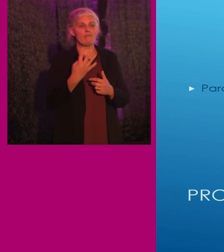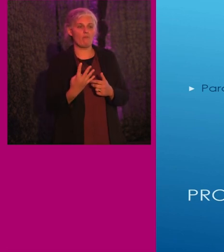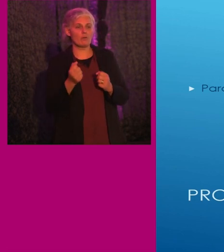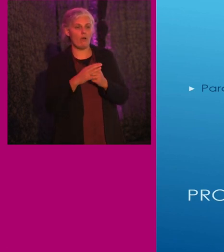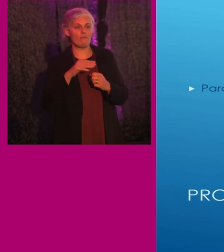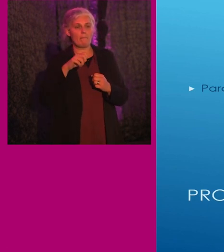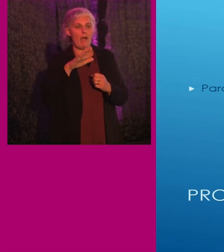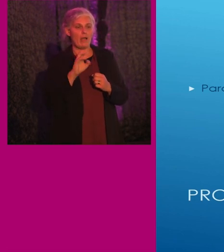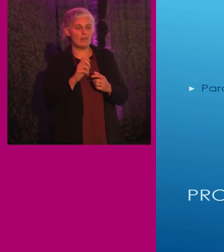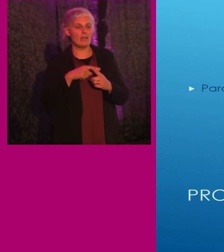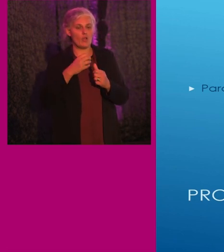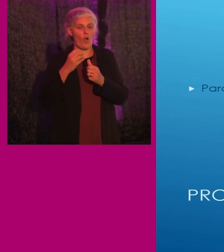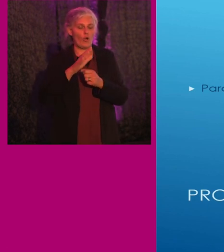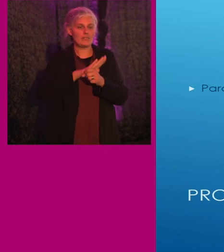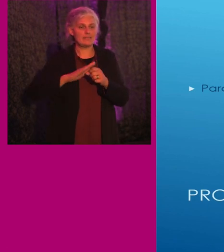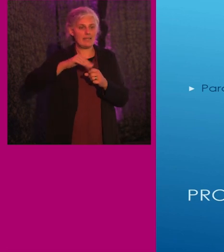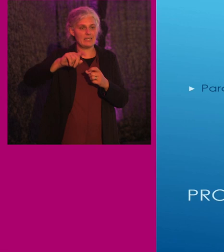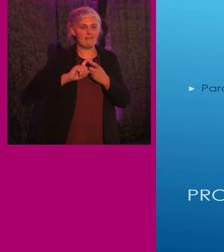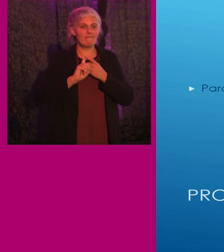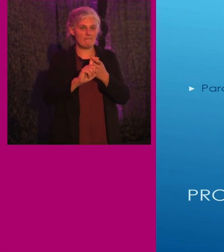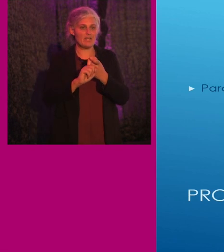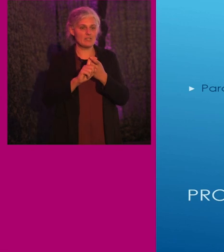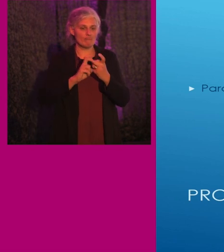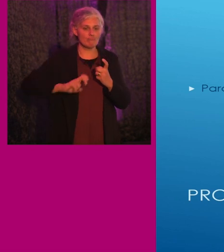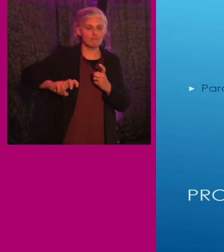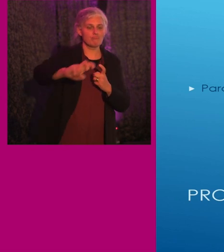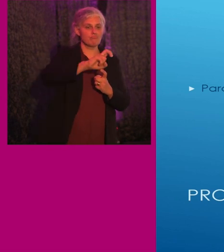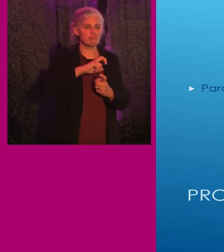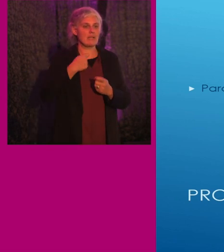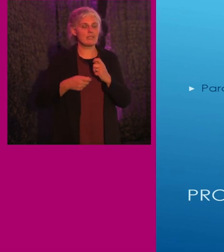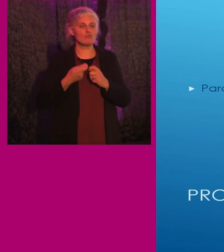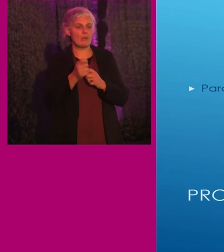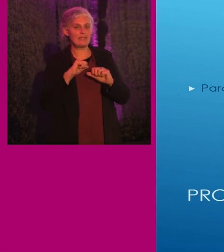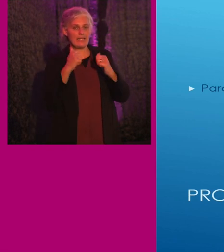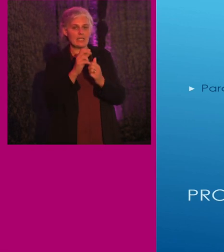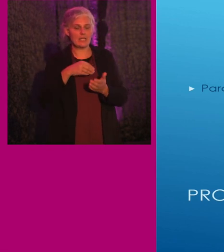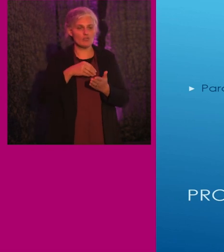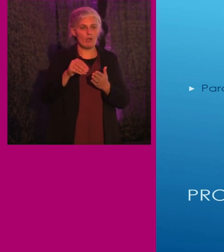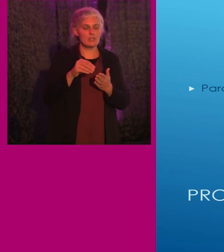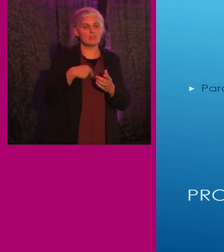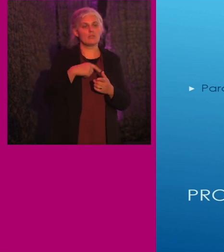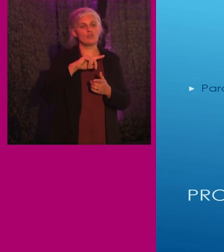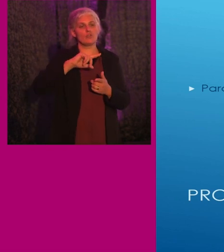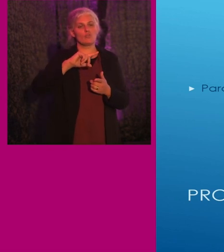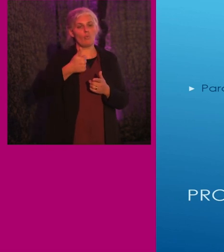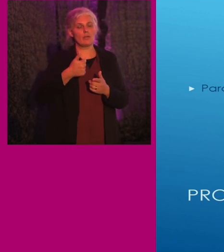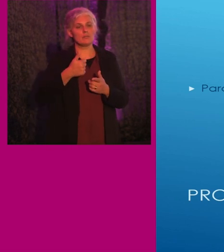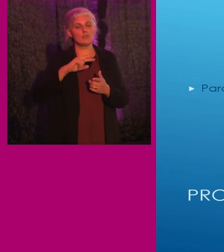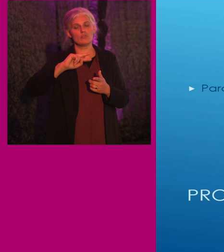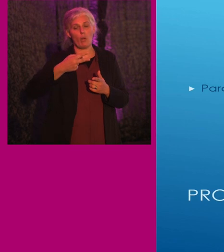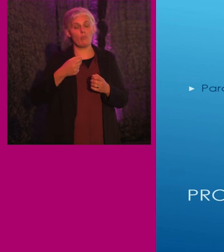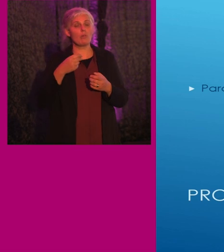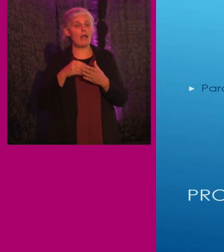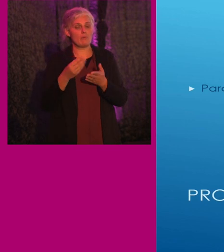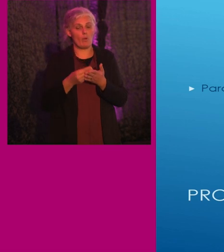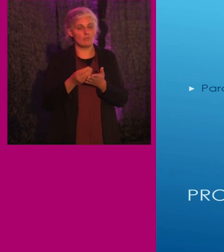mile on either side of fixed routes and transit agencies can charge up to twice the equivalent bus or